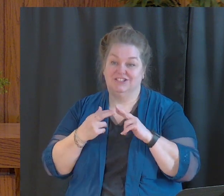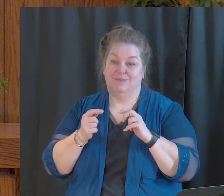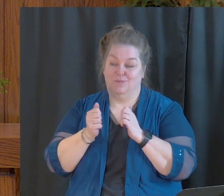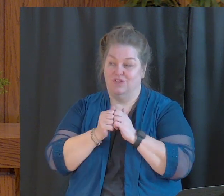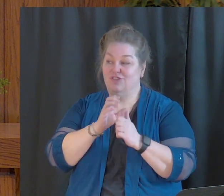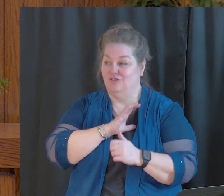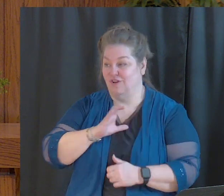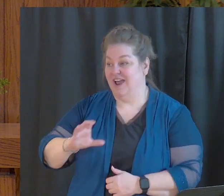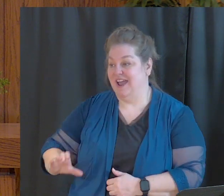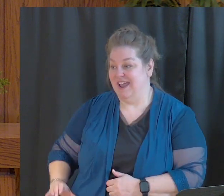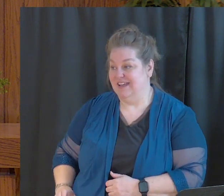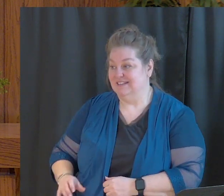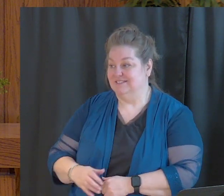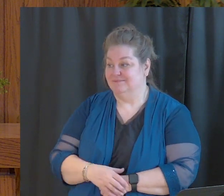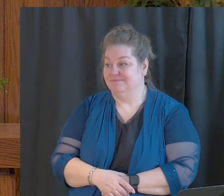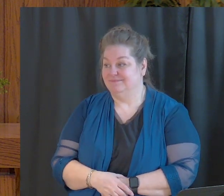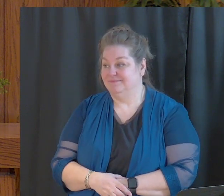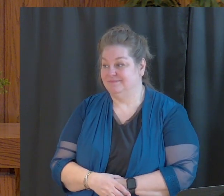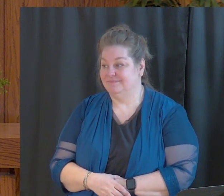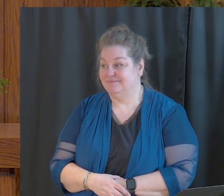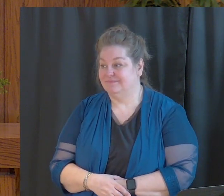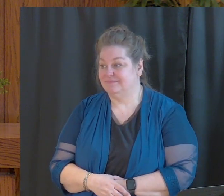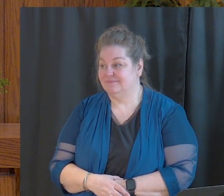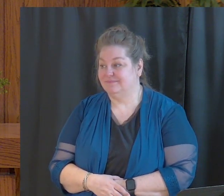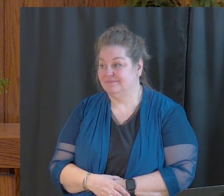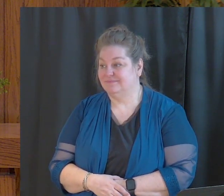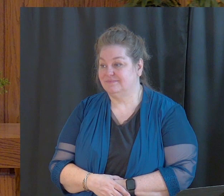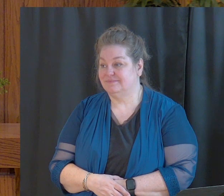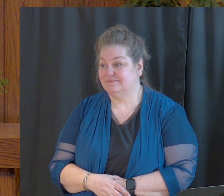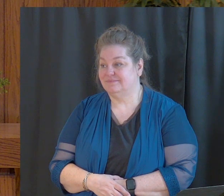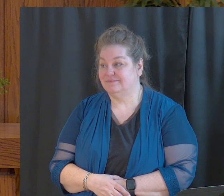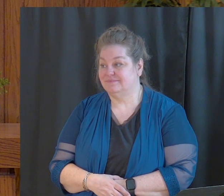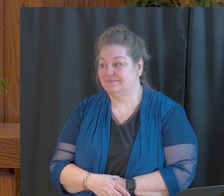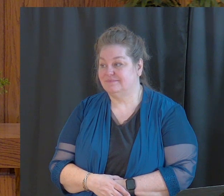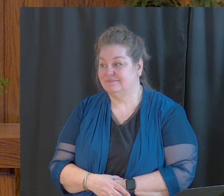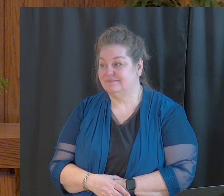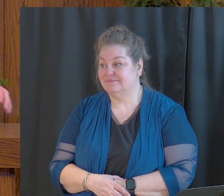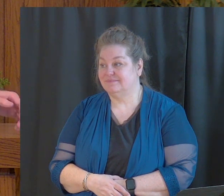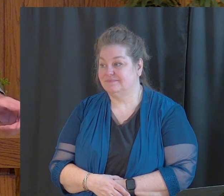We continue today to look at Felix's comment here that it is.